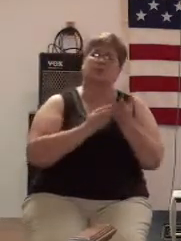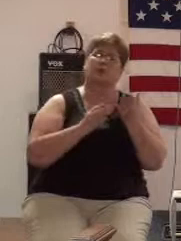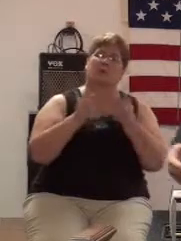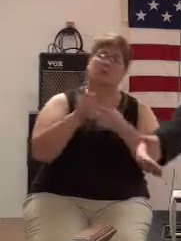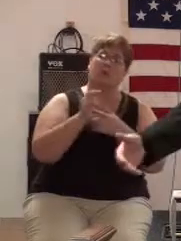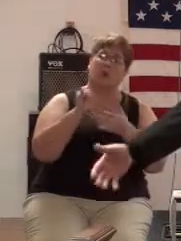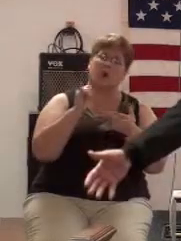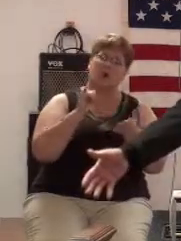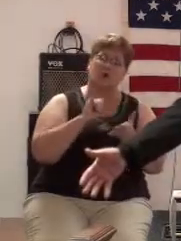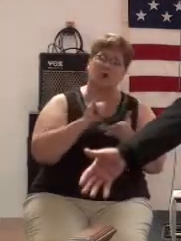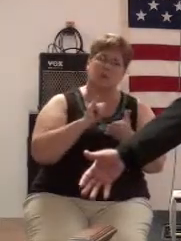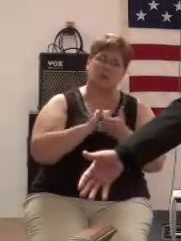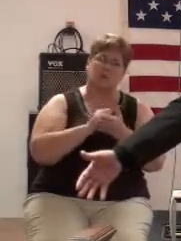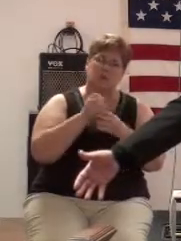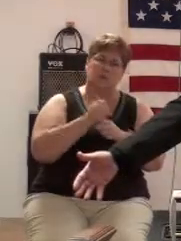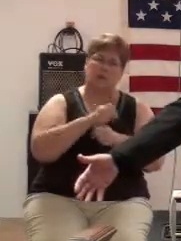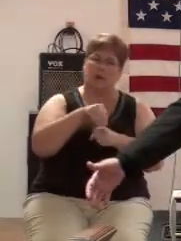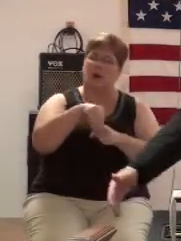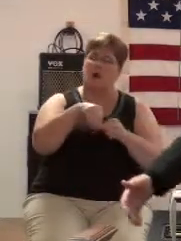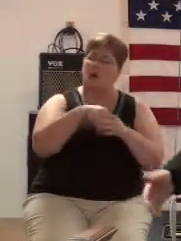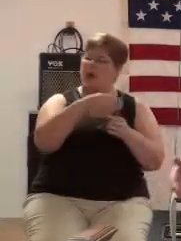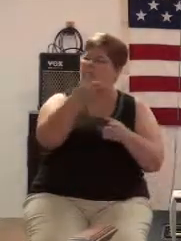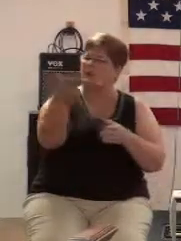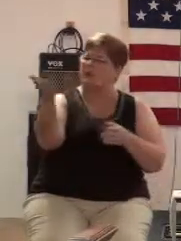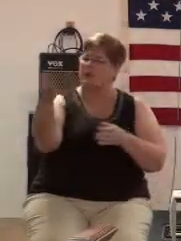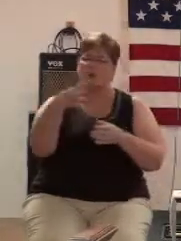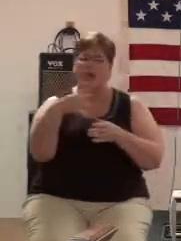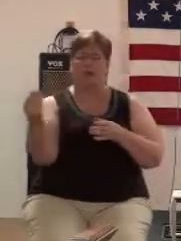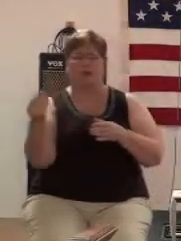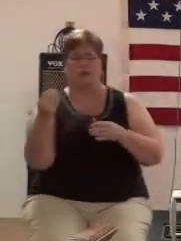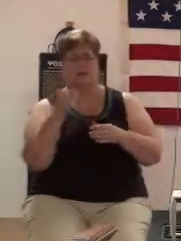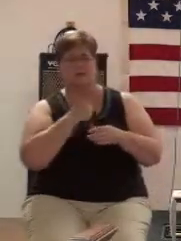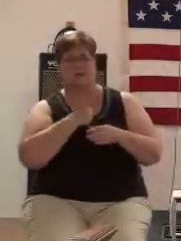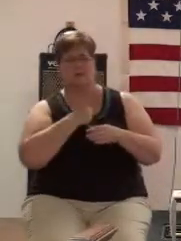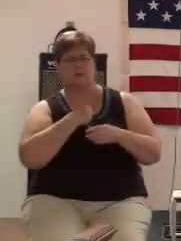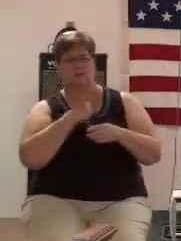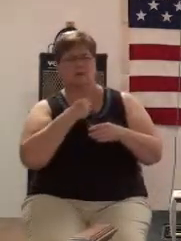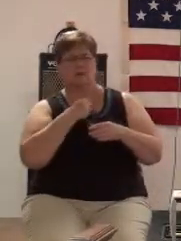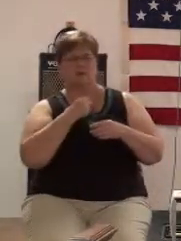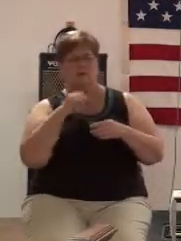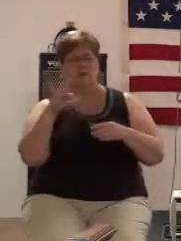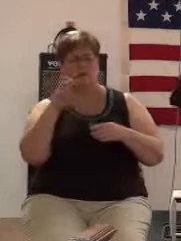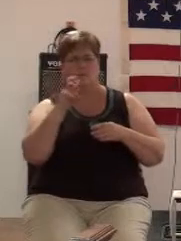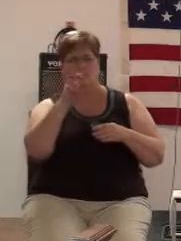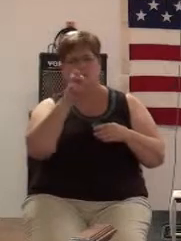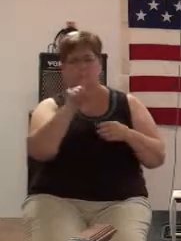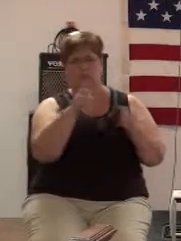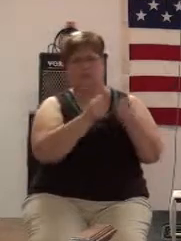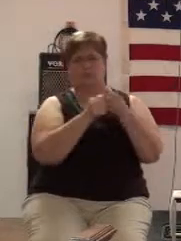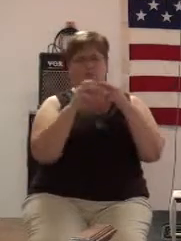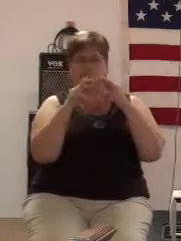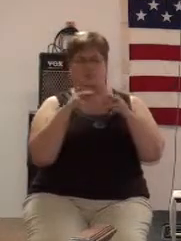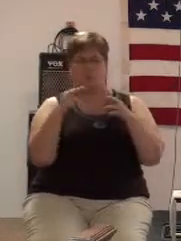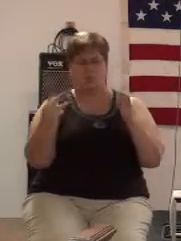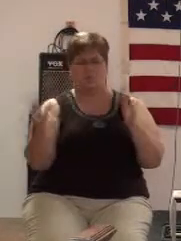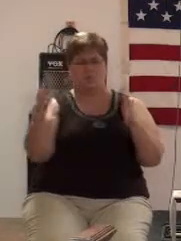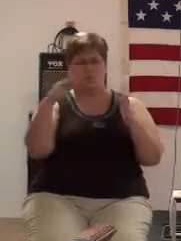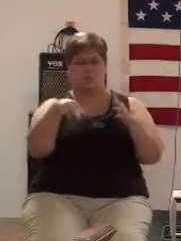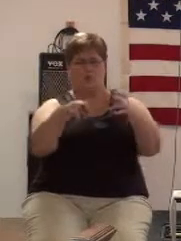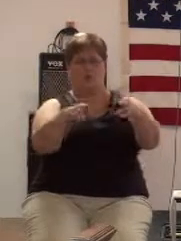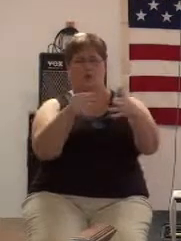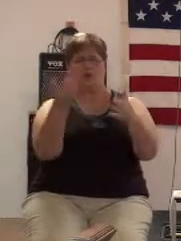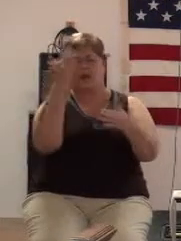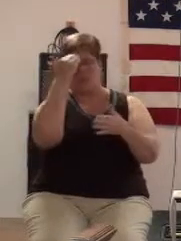that has got out there and has flowed with the river and I know